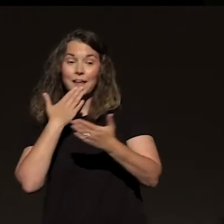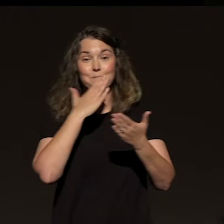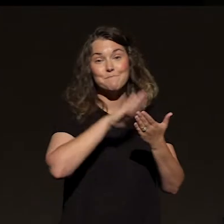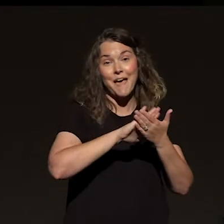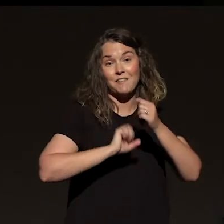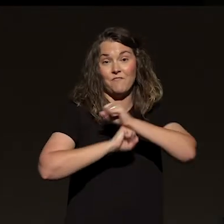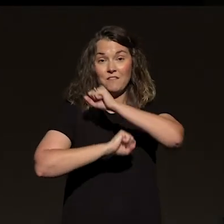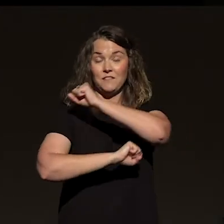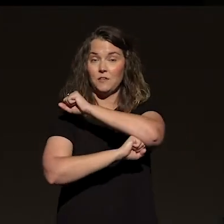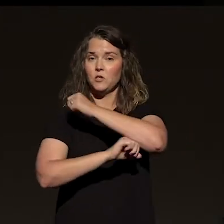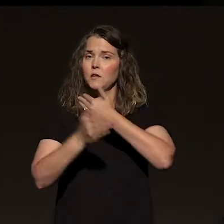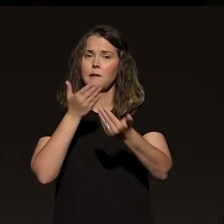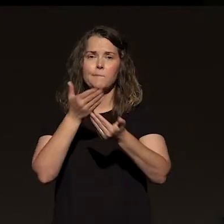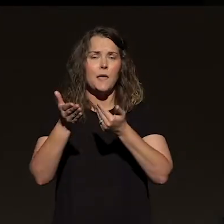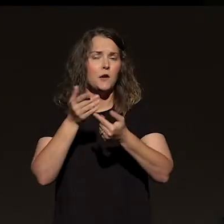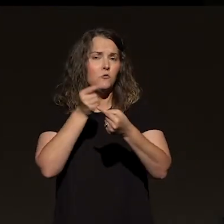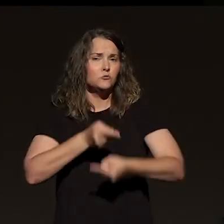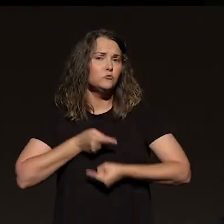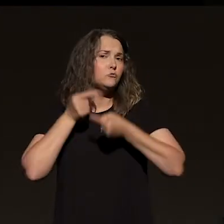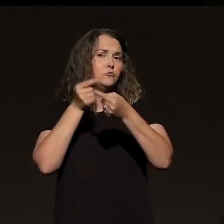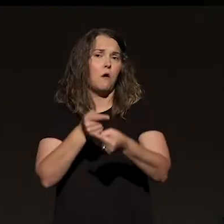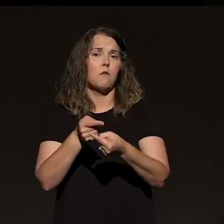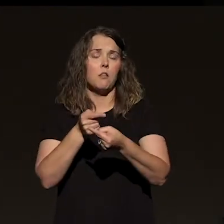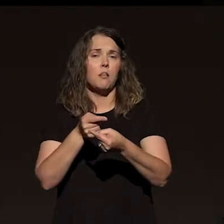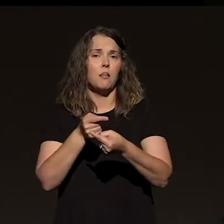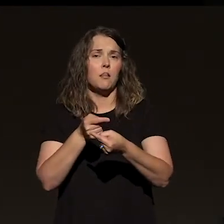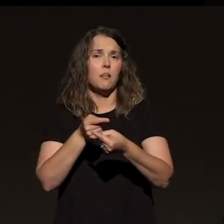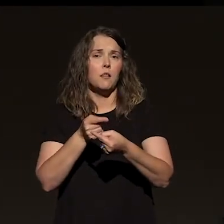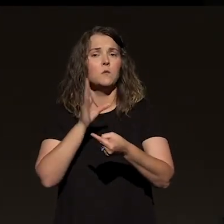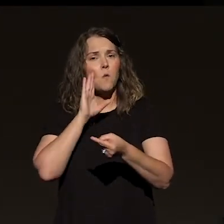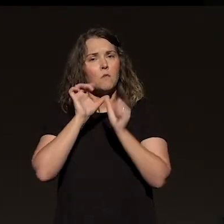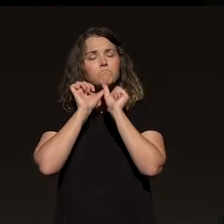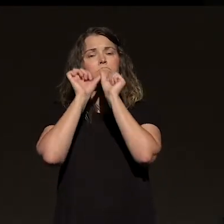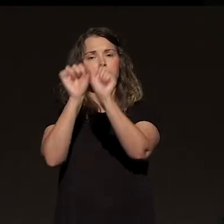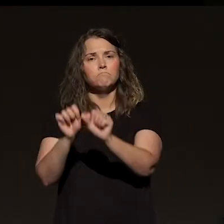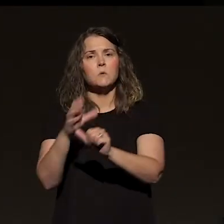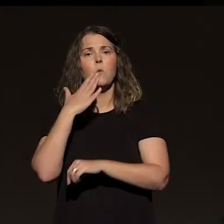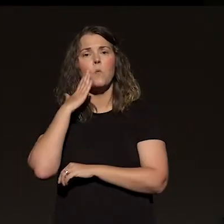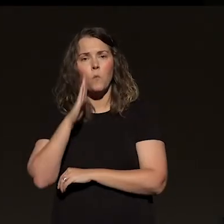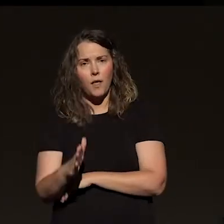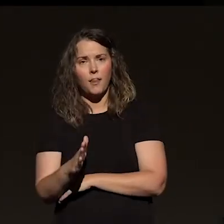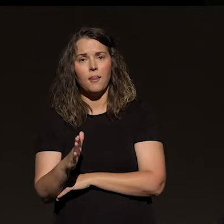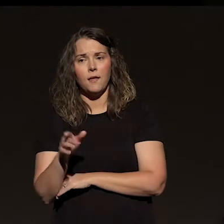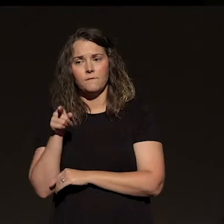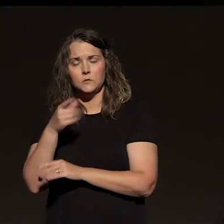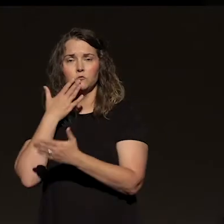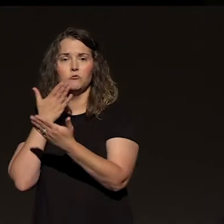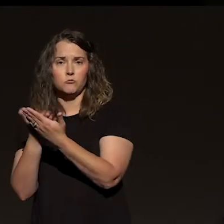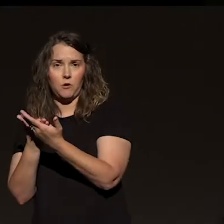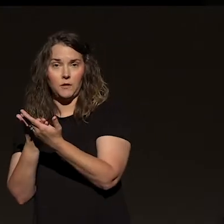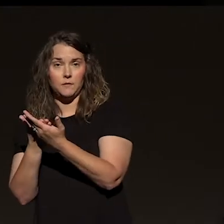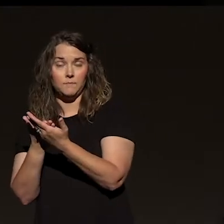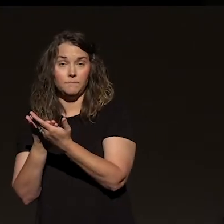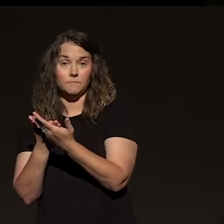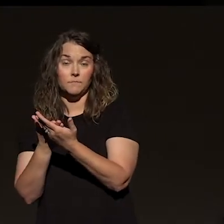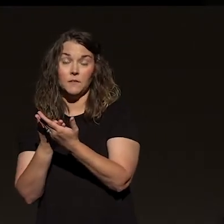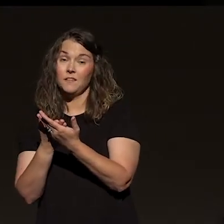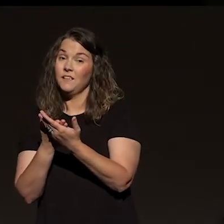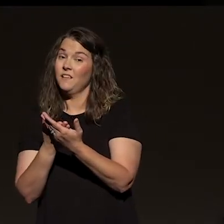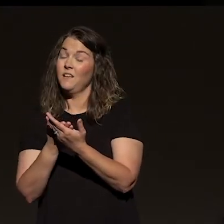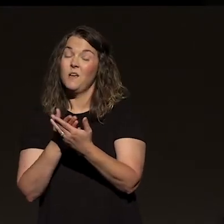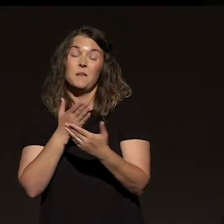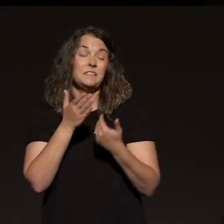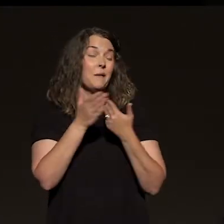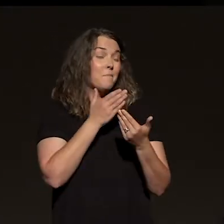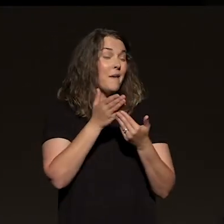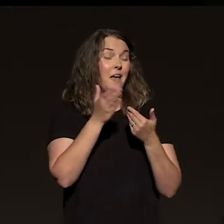the storm is, personal or pandemic, you're going to stand. But if your foundation is bad, when the storm comes, no matter how much you fight, claw,